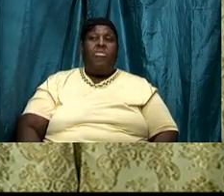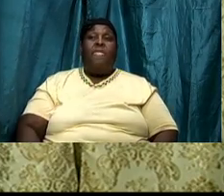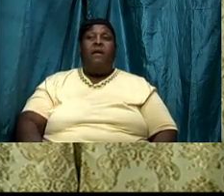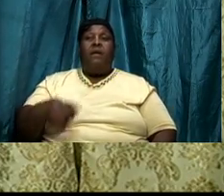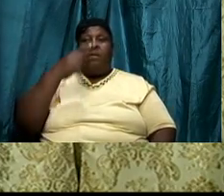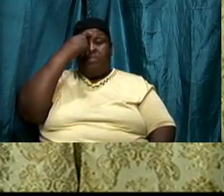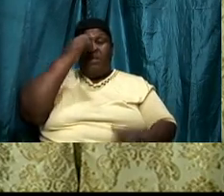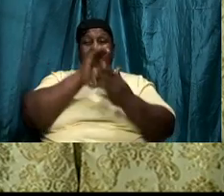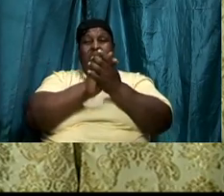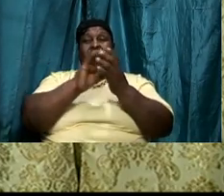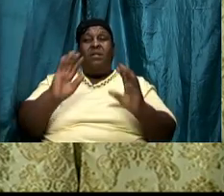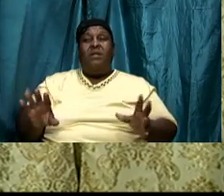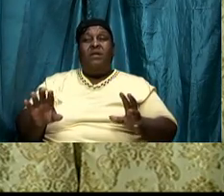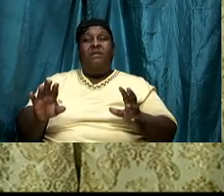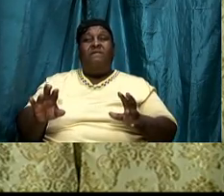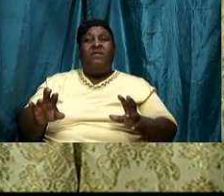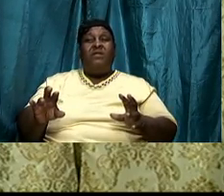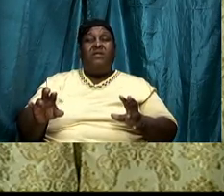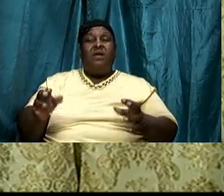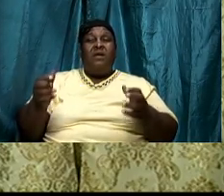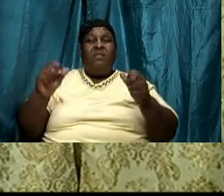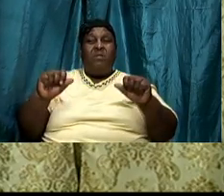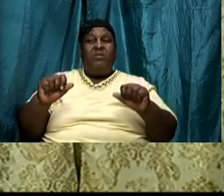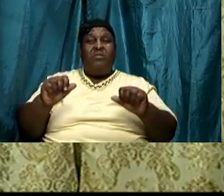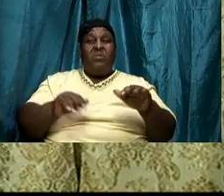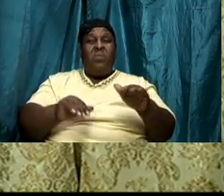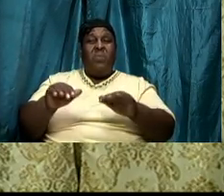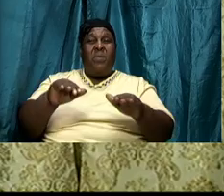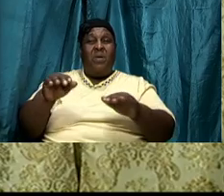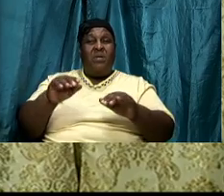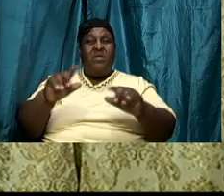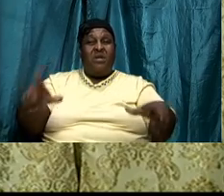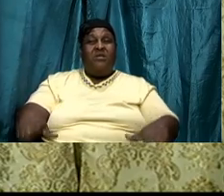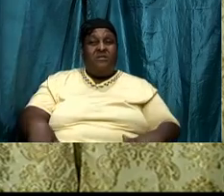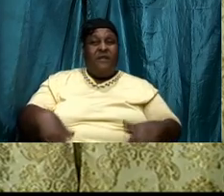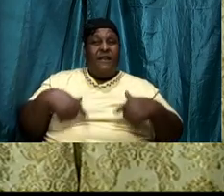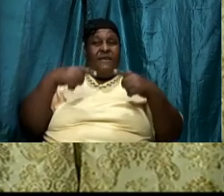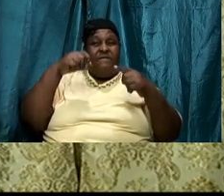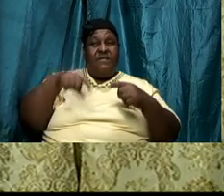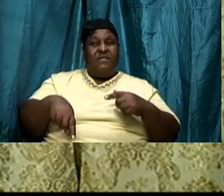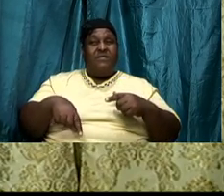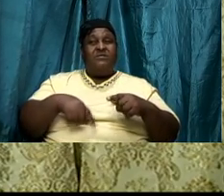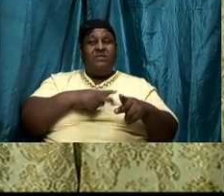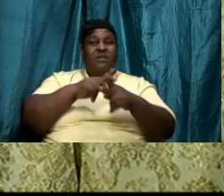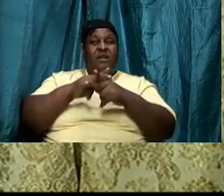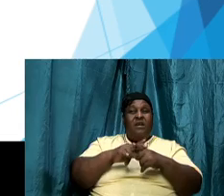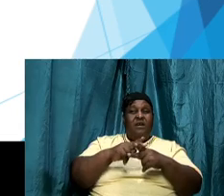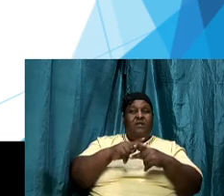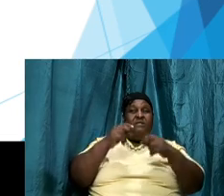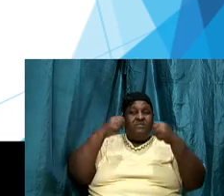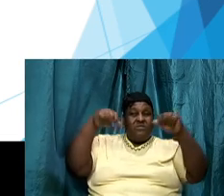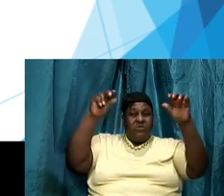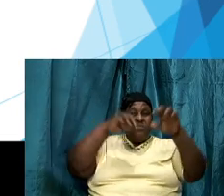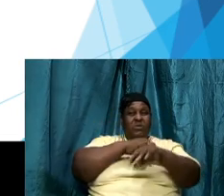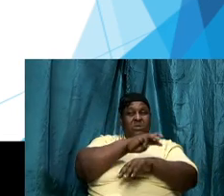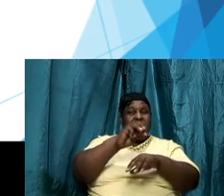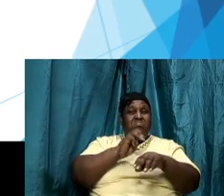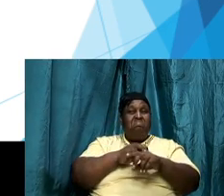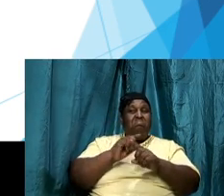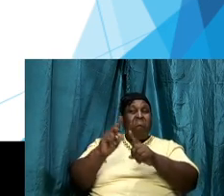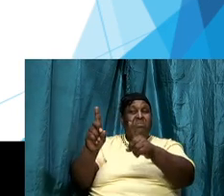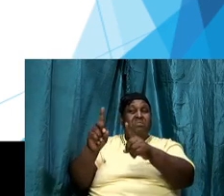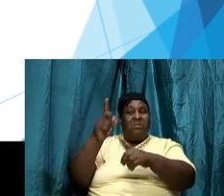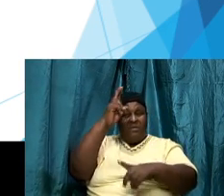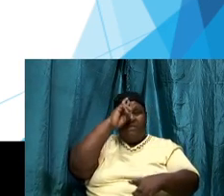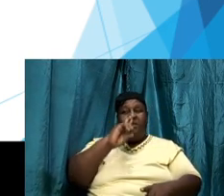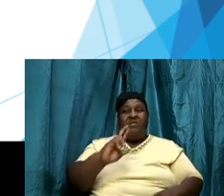ability to walk in this kind of supernatural direction and revelation